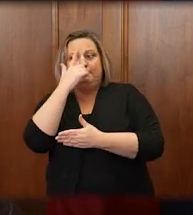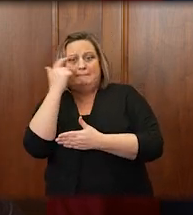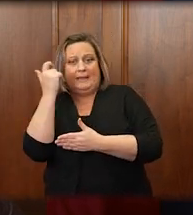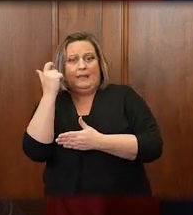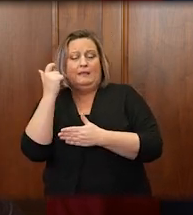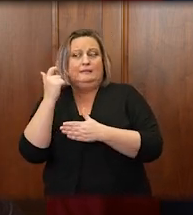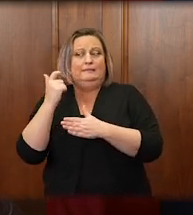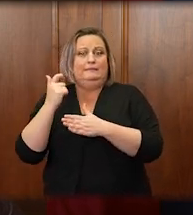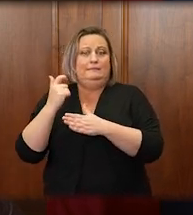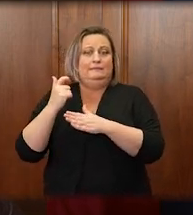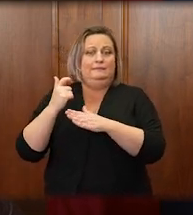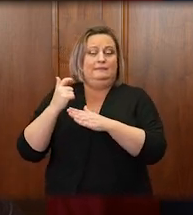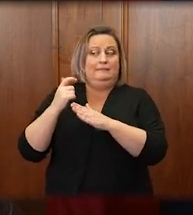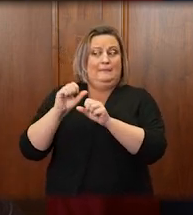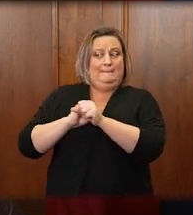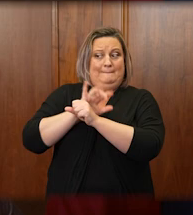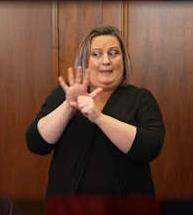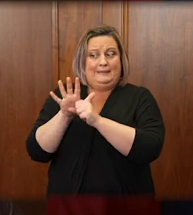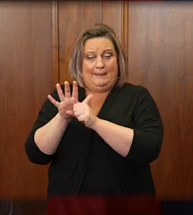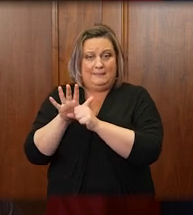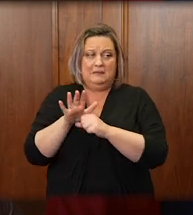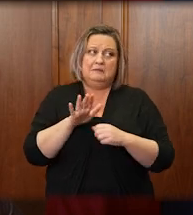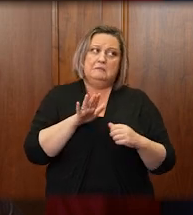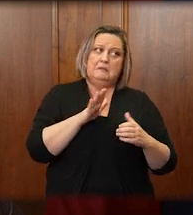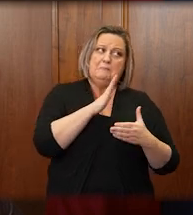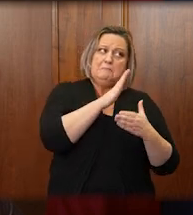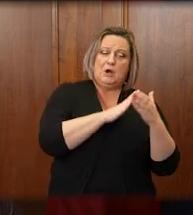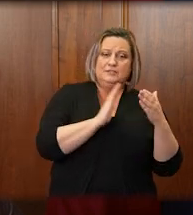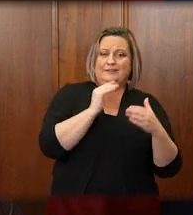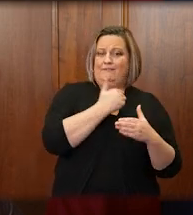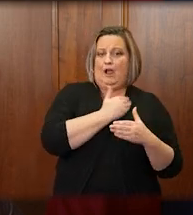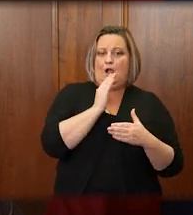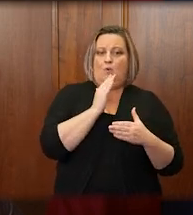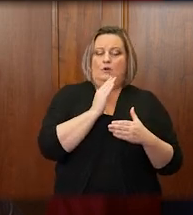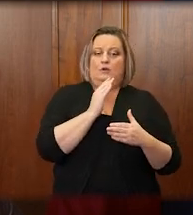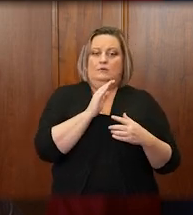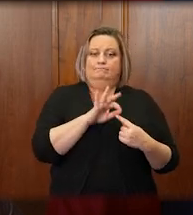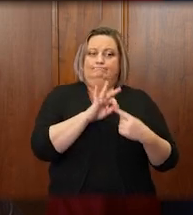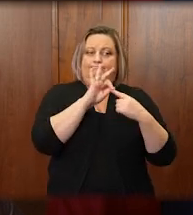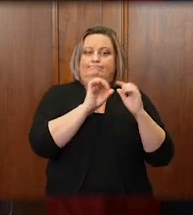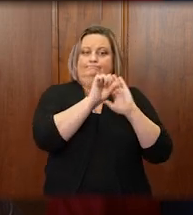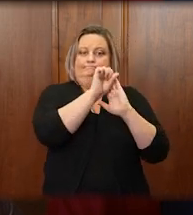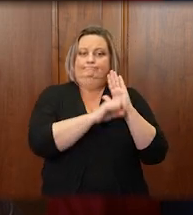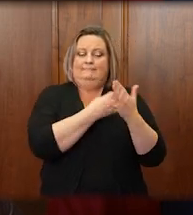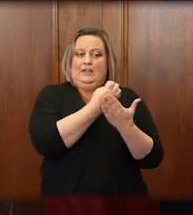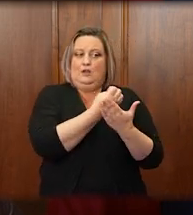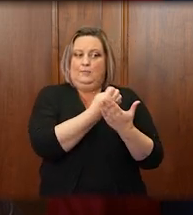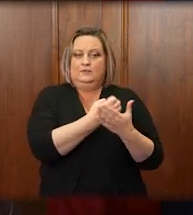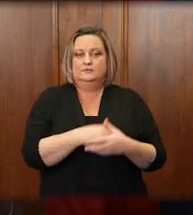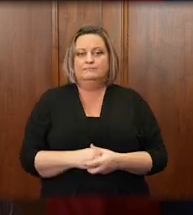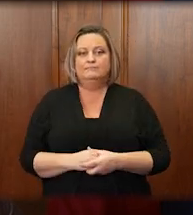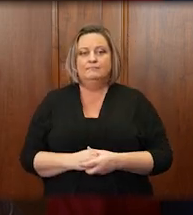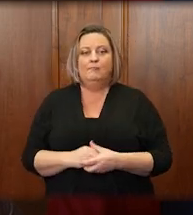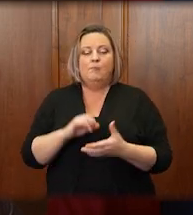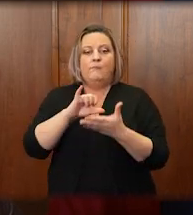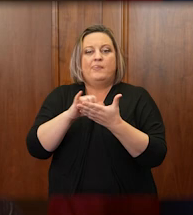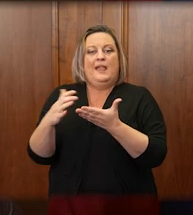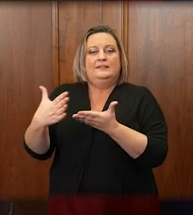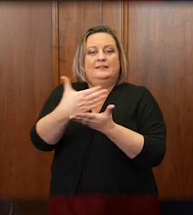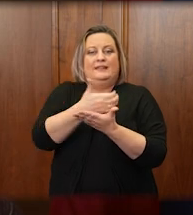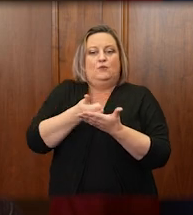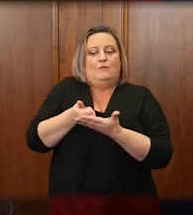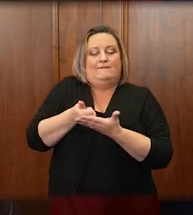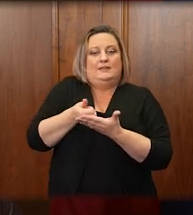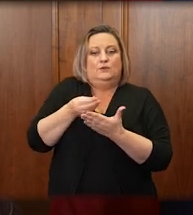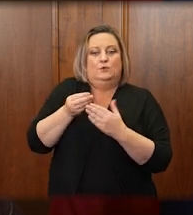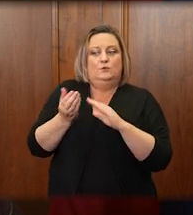partially an independent product of the nature of our state's economy. And that is, of course, the revenue downturn that affects all